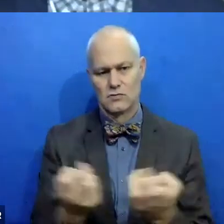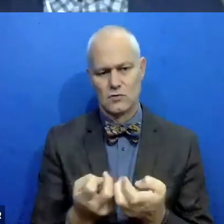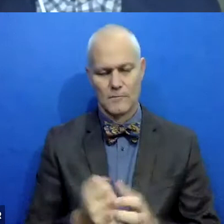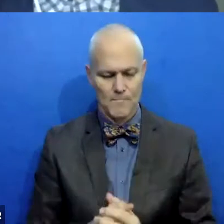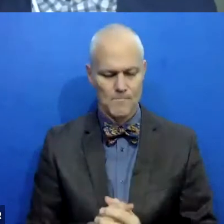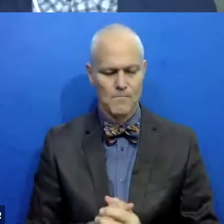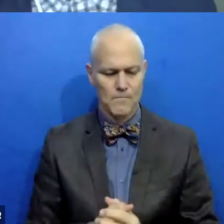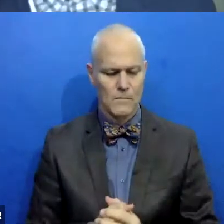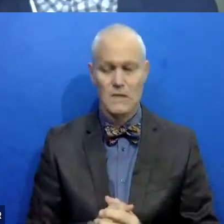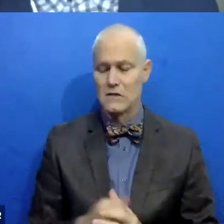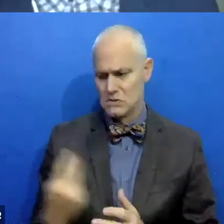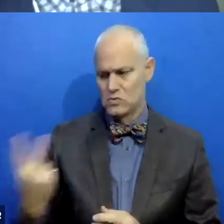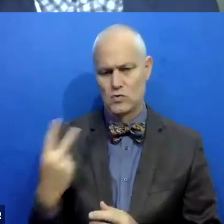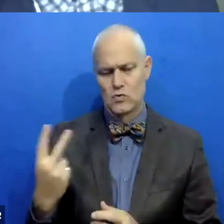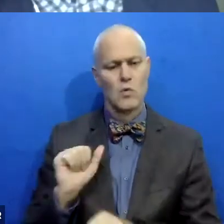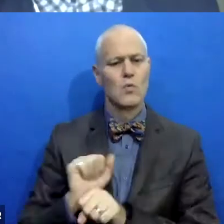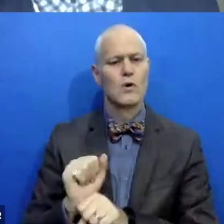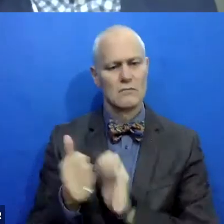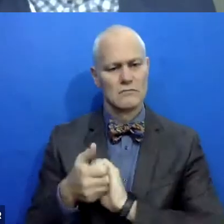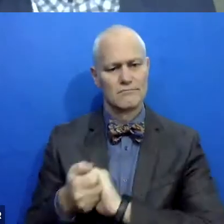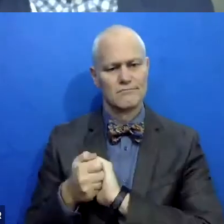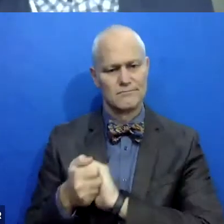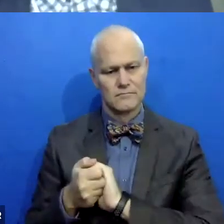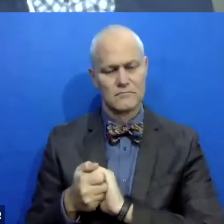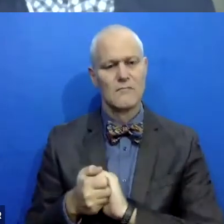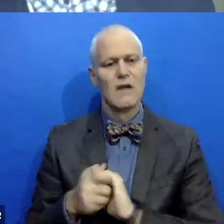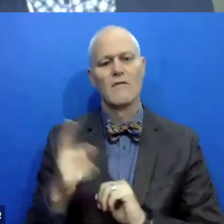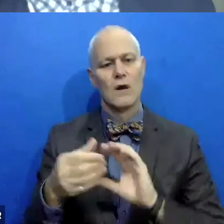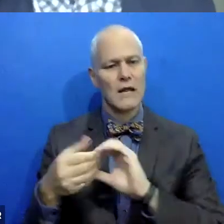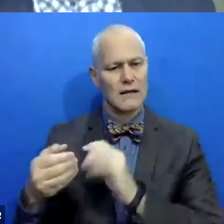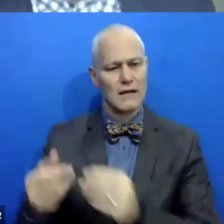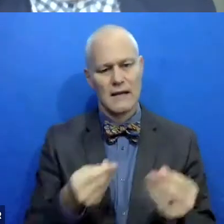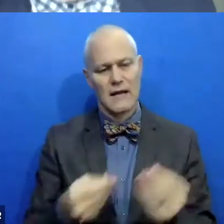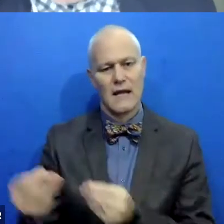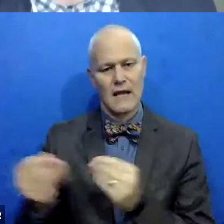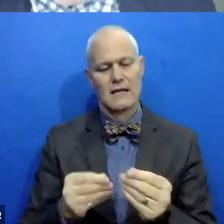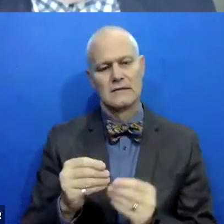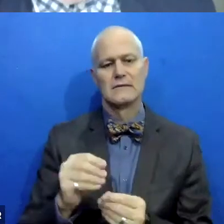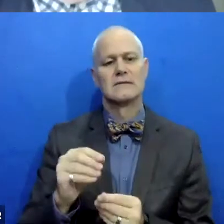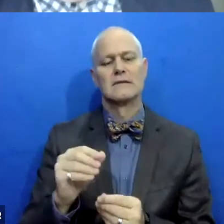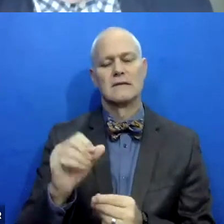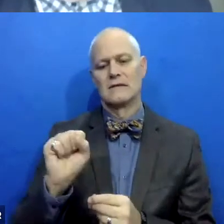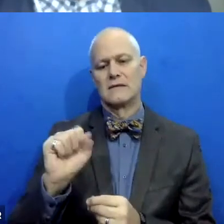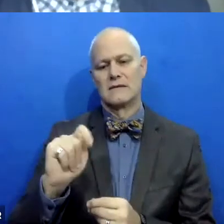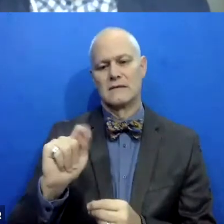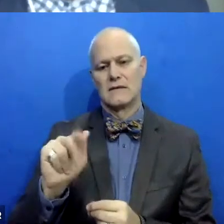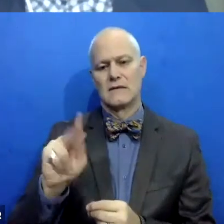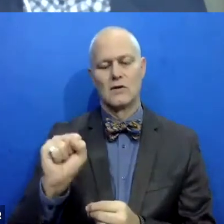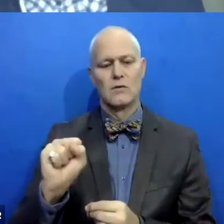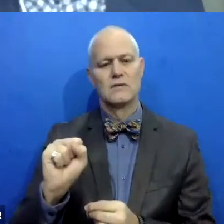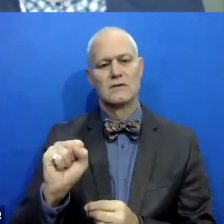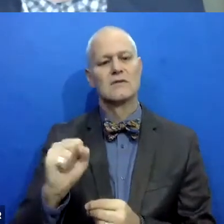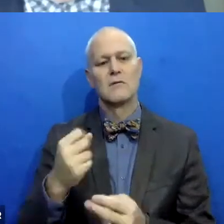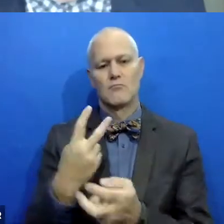so she and I work, uh, we have a, there's a liaison in the St. Louis County probation office, um, whose entire caseload